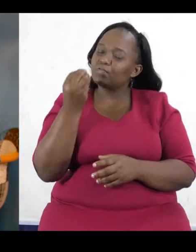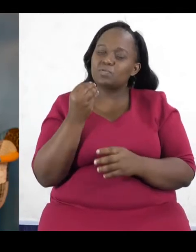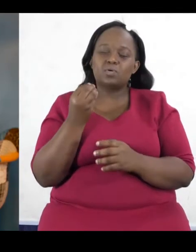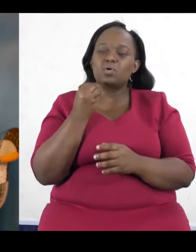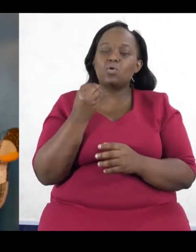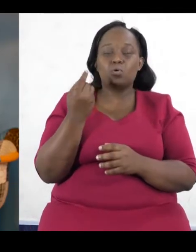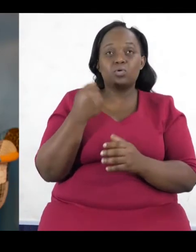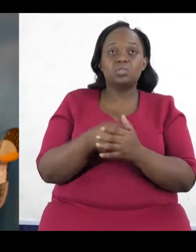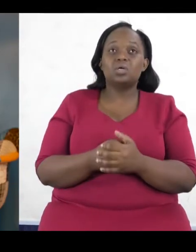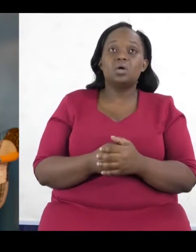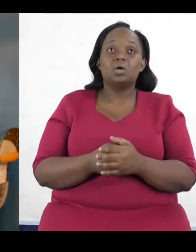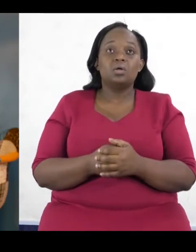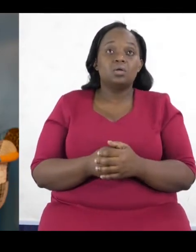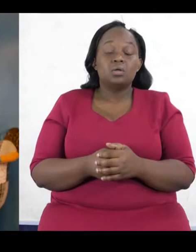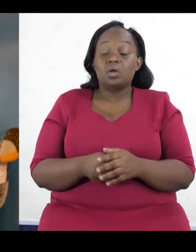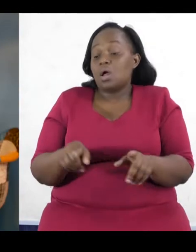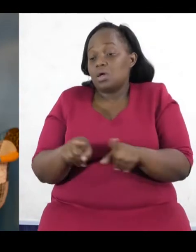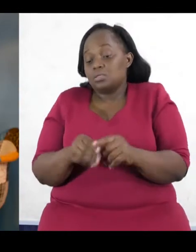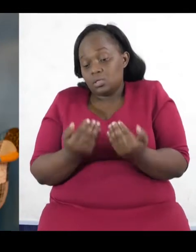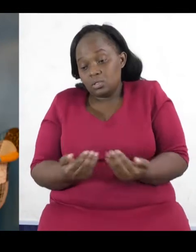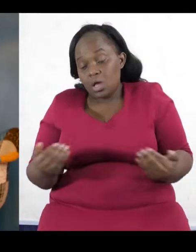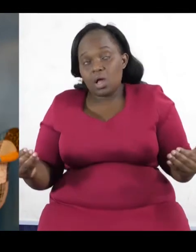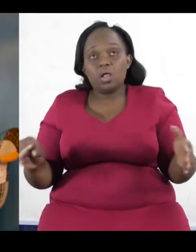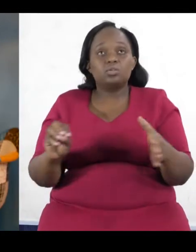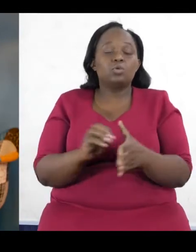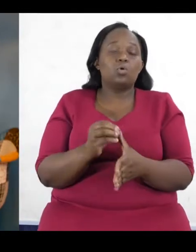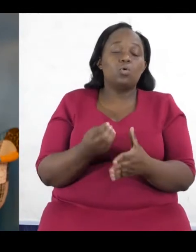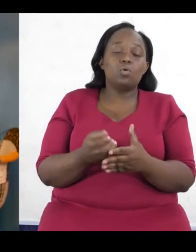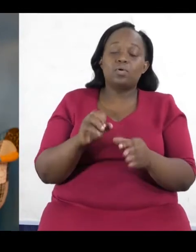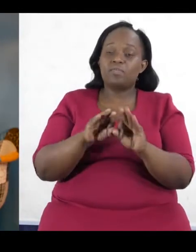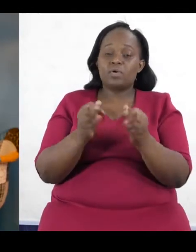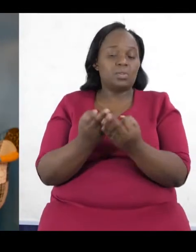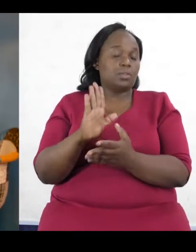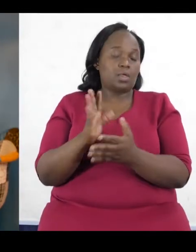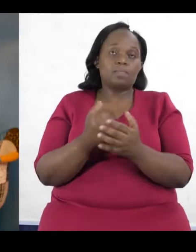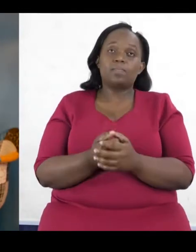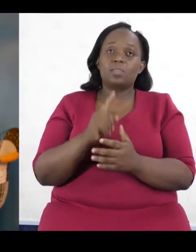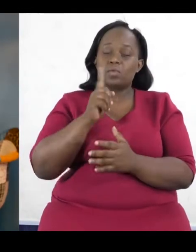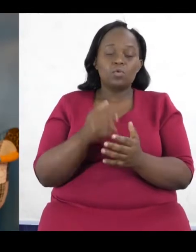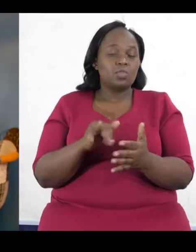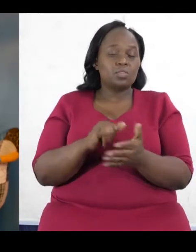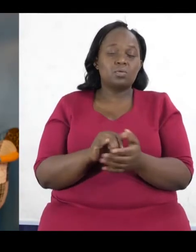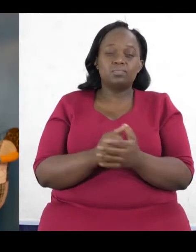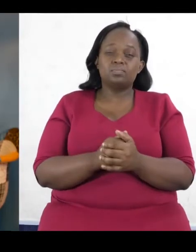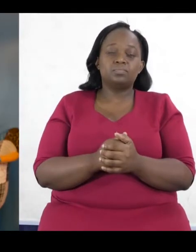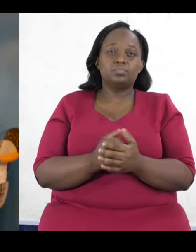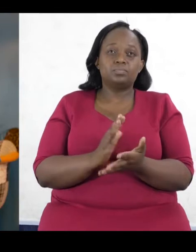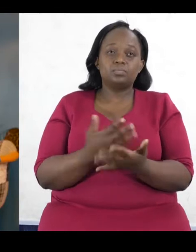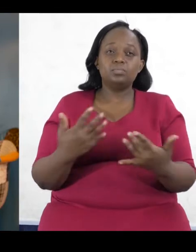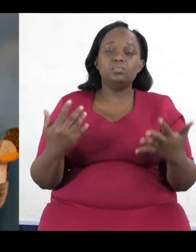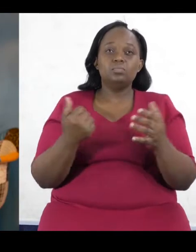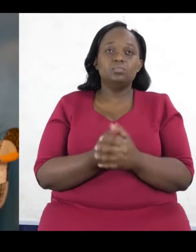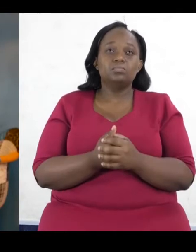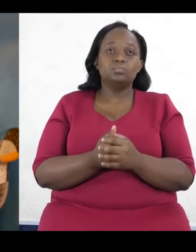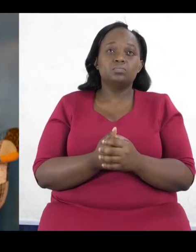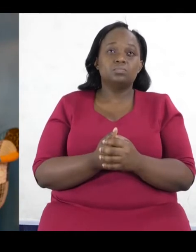table, either for themselves or, you know, as somebody's child or for their own young families, you know. So, that is something